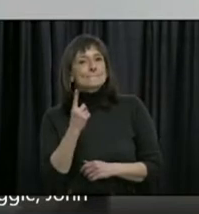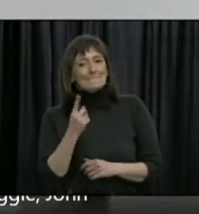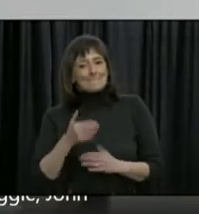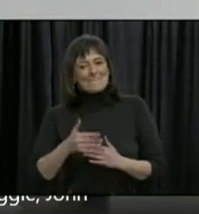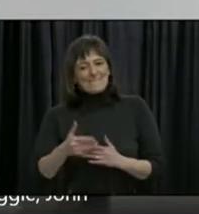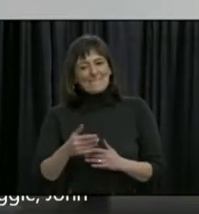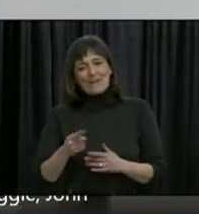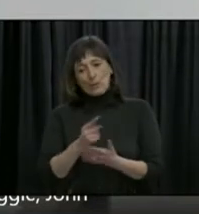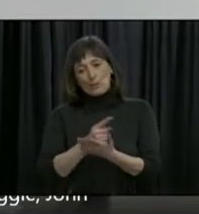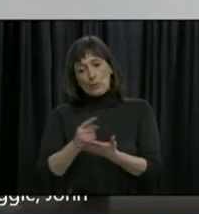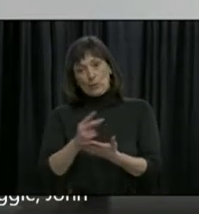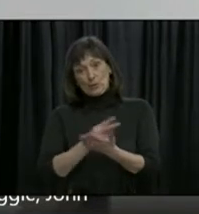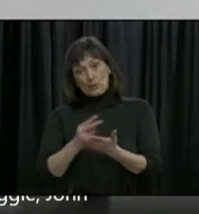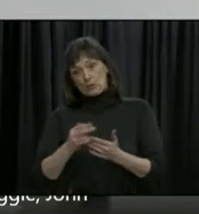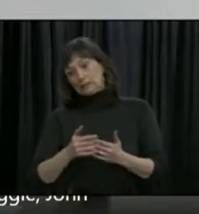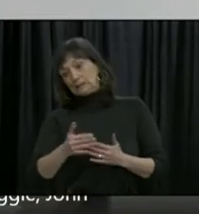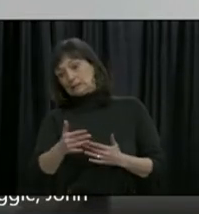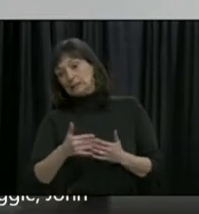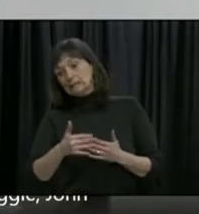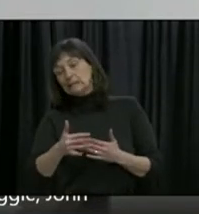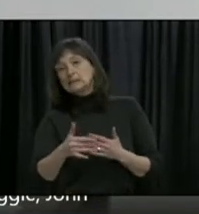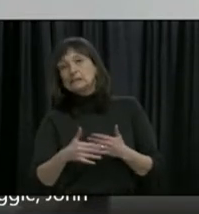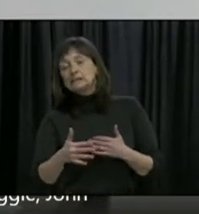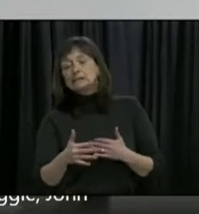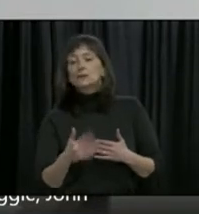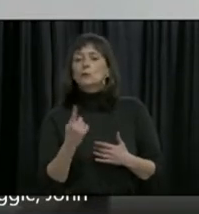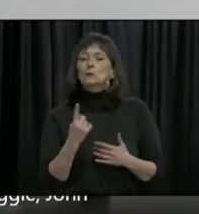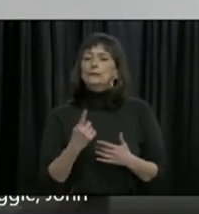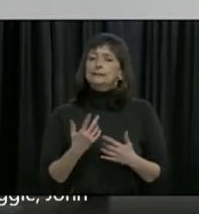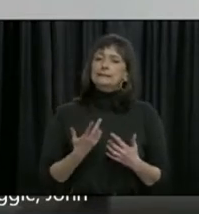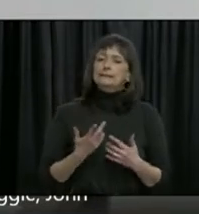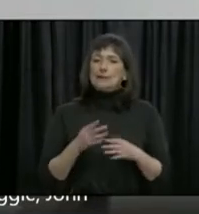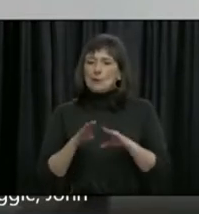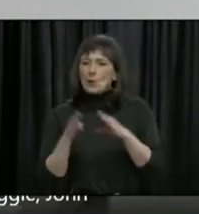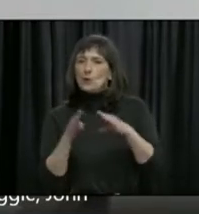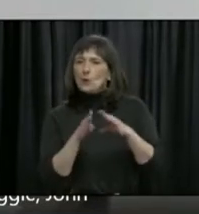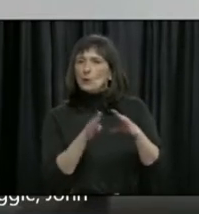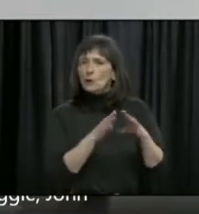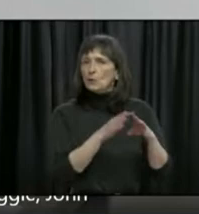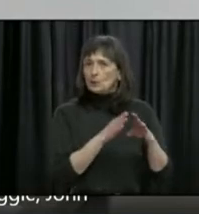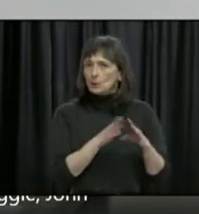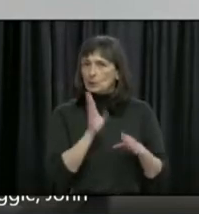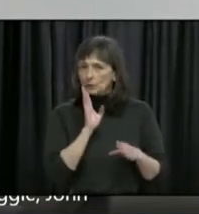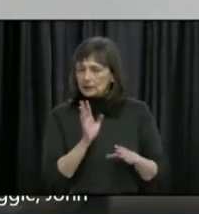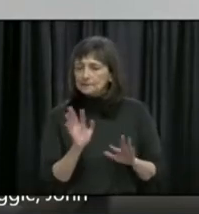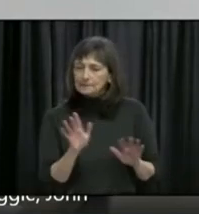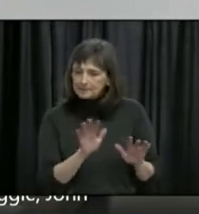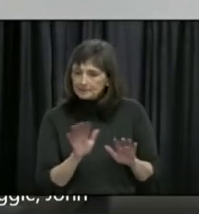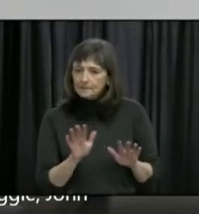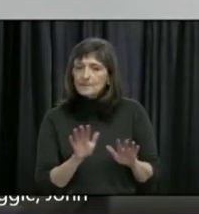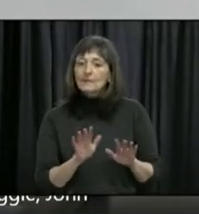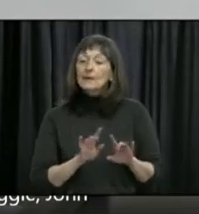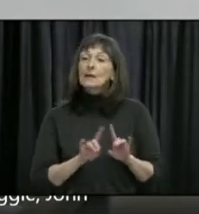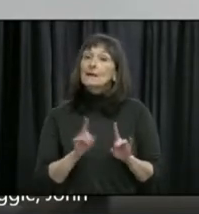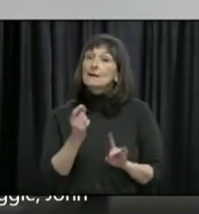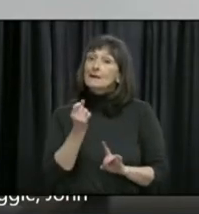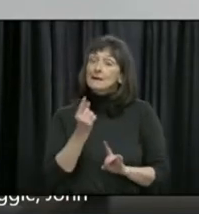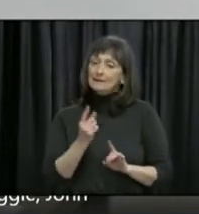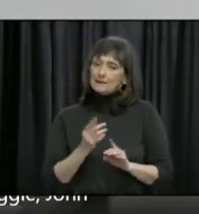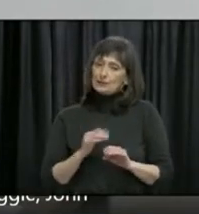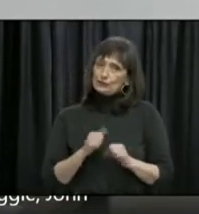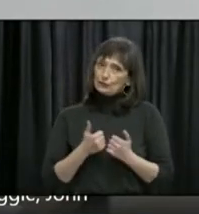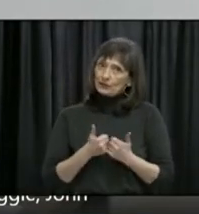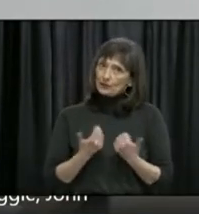coming weeks now, as we look towards relieving some of the constraints around the lockdown, will be around